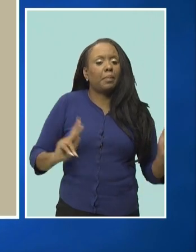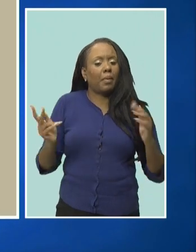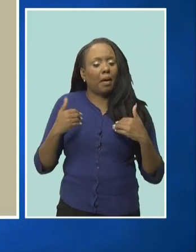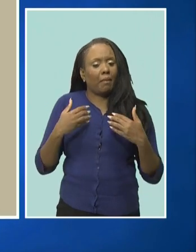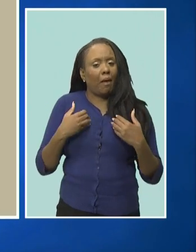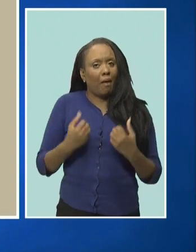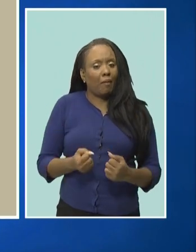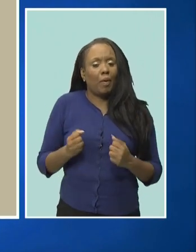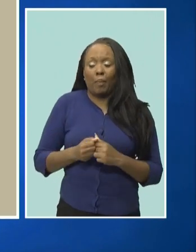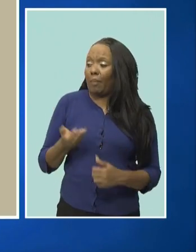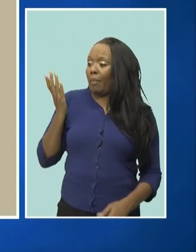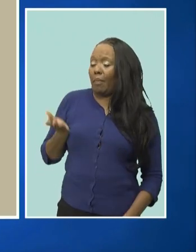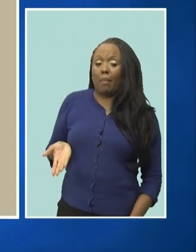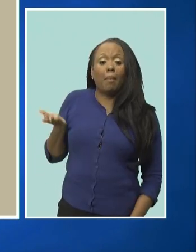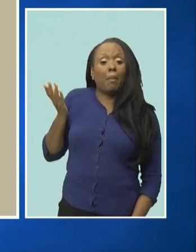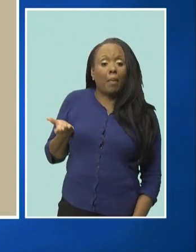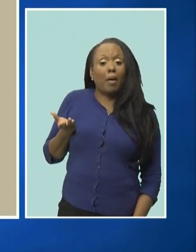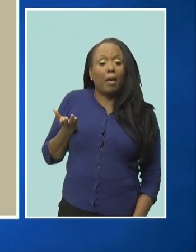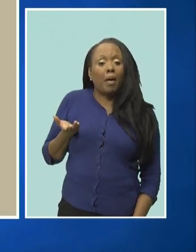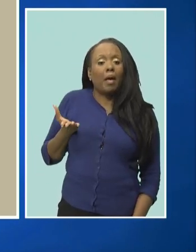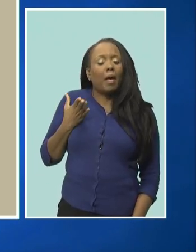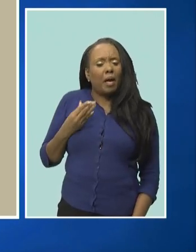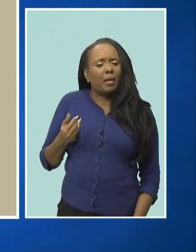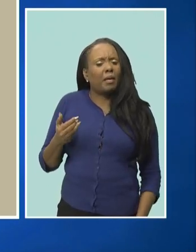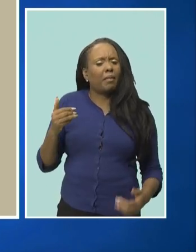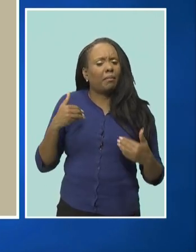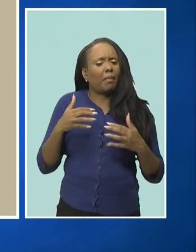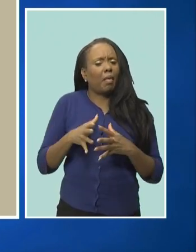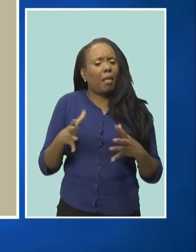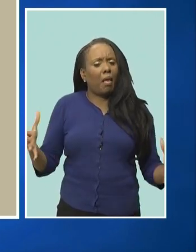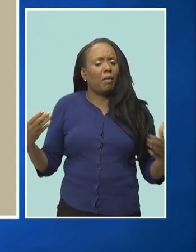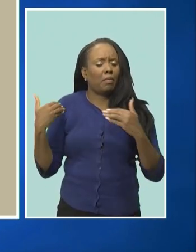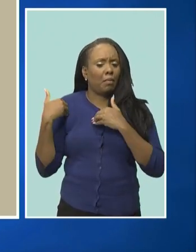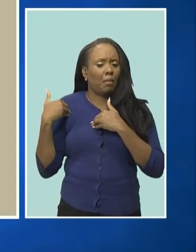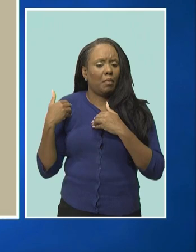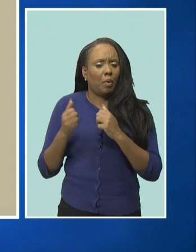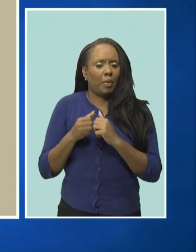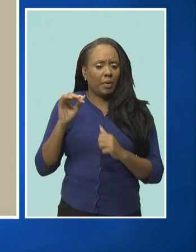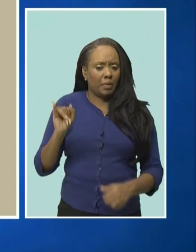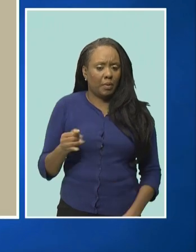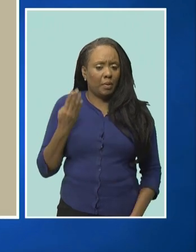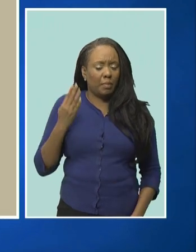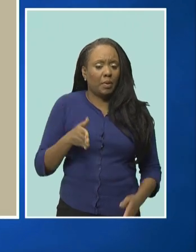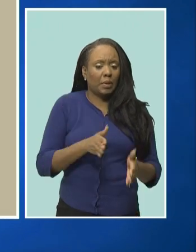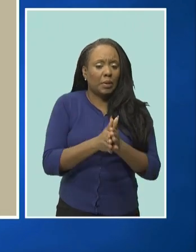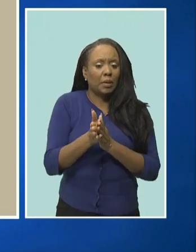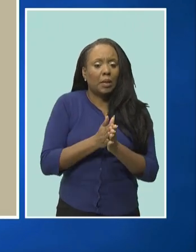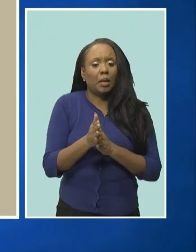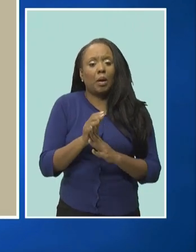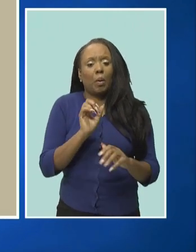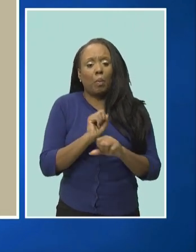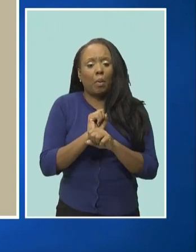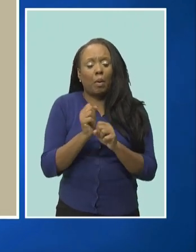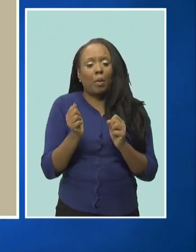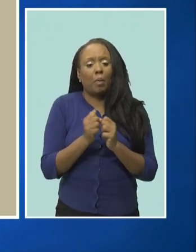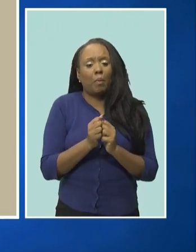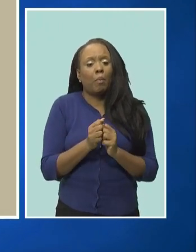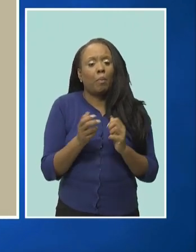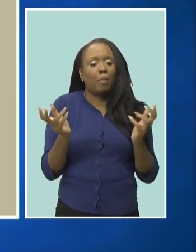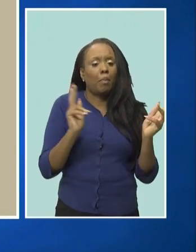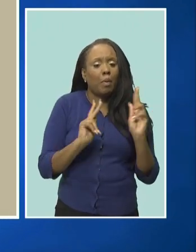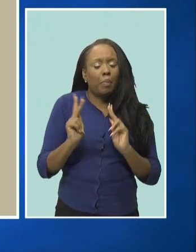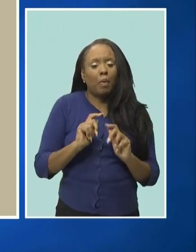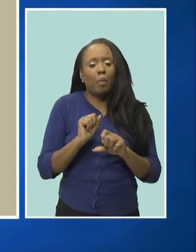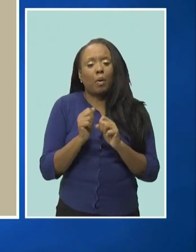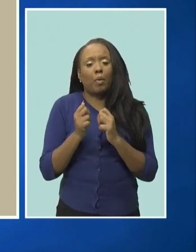that was that has been placed in him and the responsibilities that go with the job he said he looked forward to working with strategic partners in